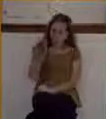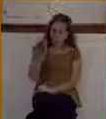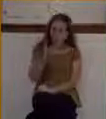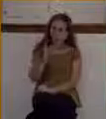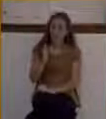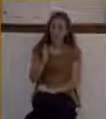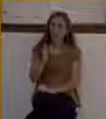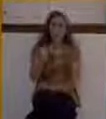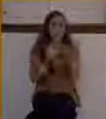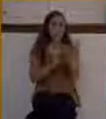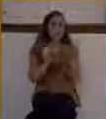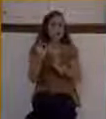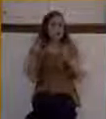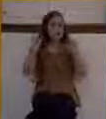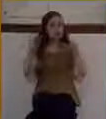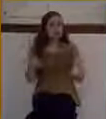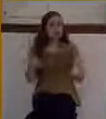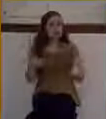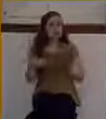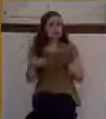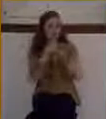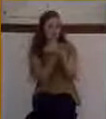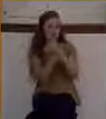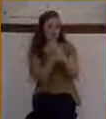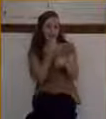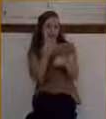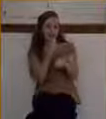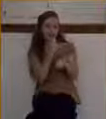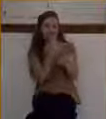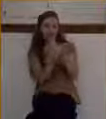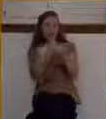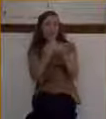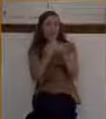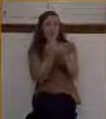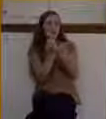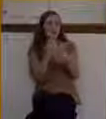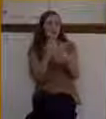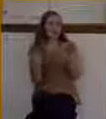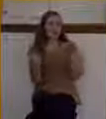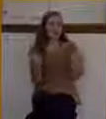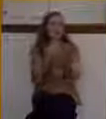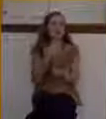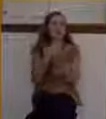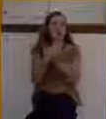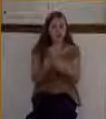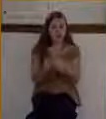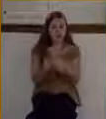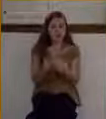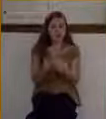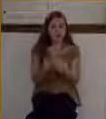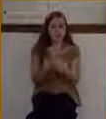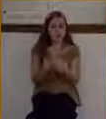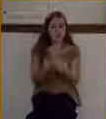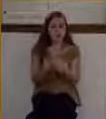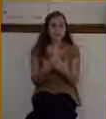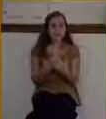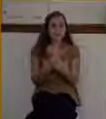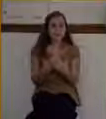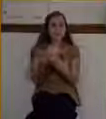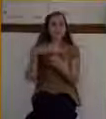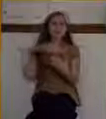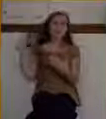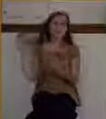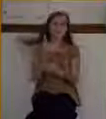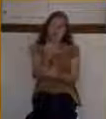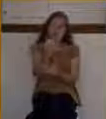Jesus was able to recreate the eye and make it well. But you know what else? And by the way, this one touch